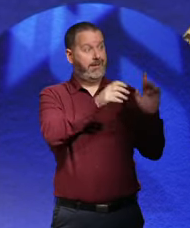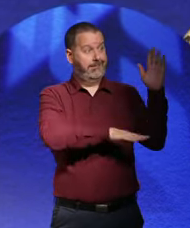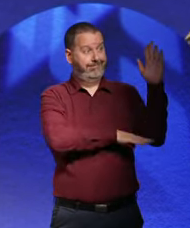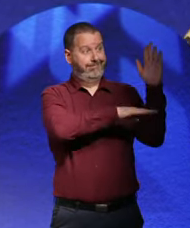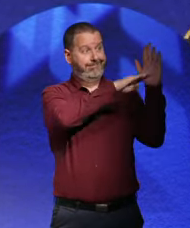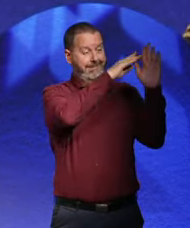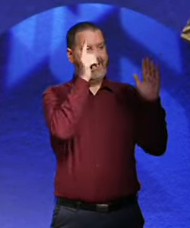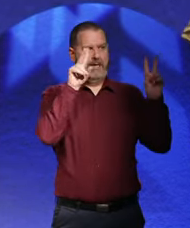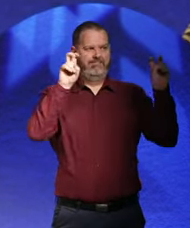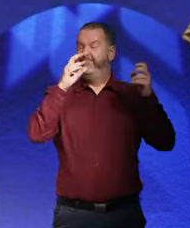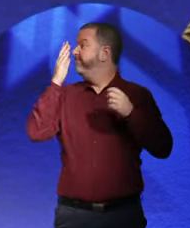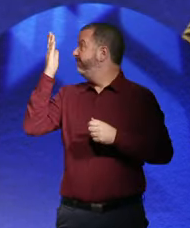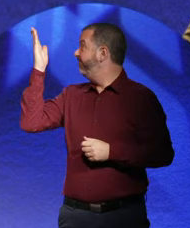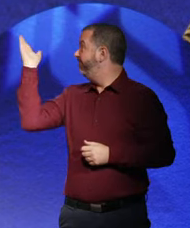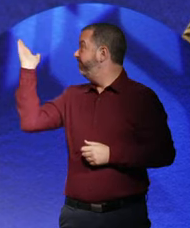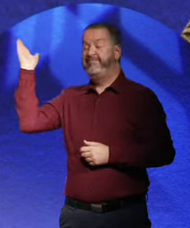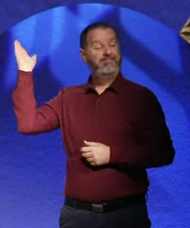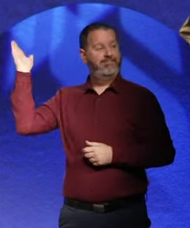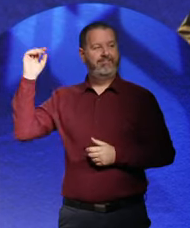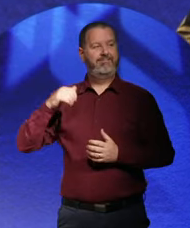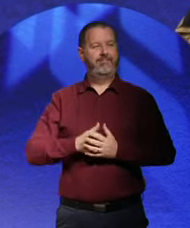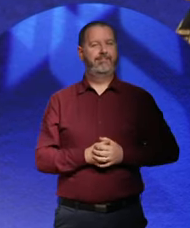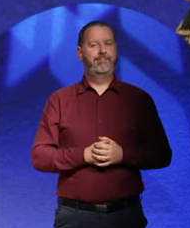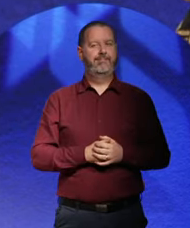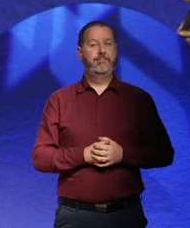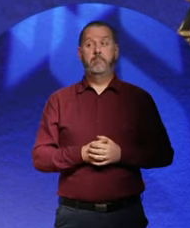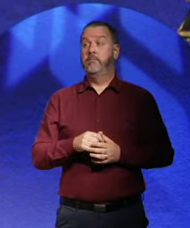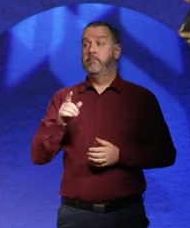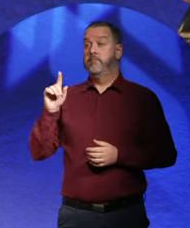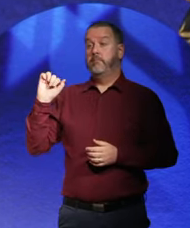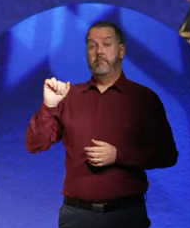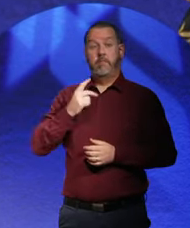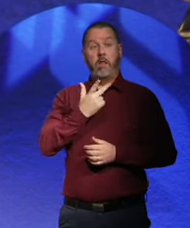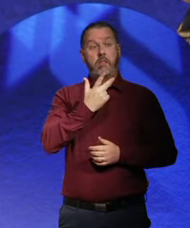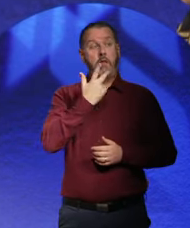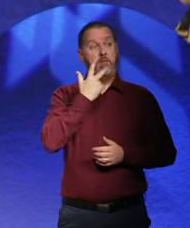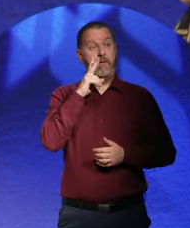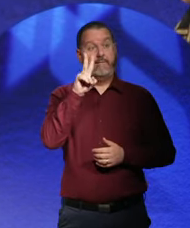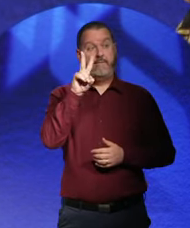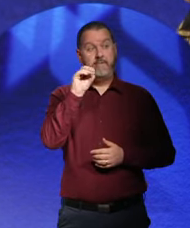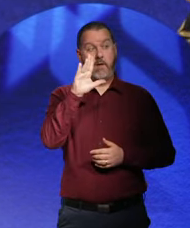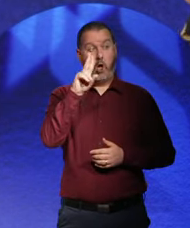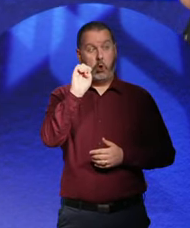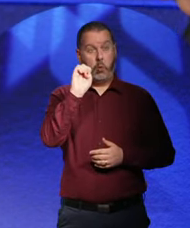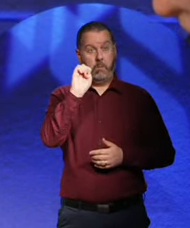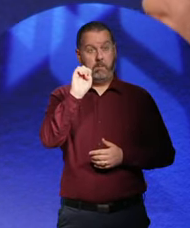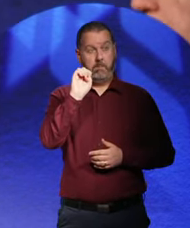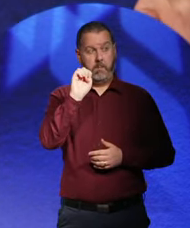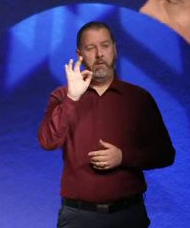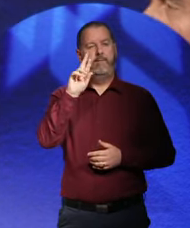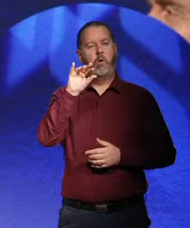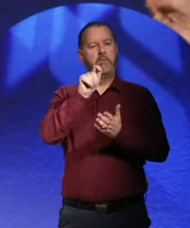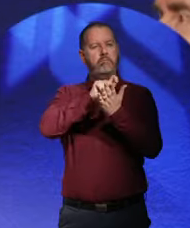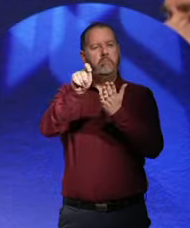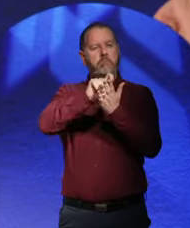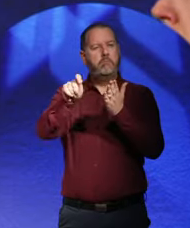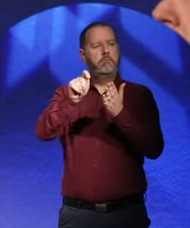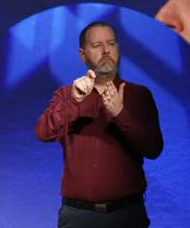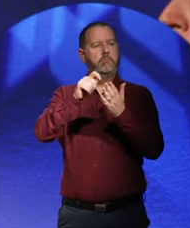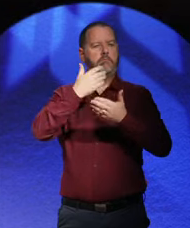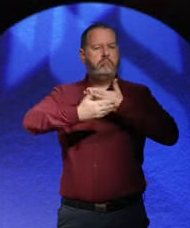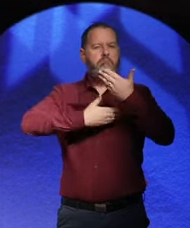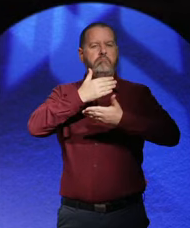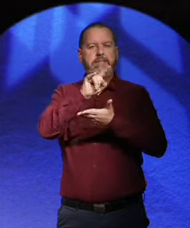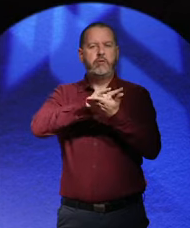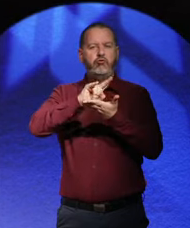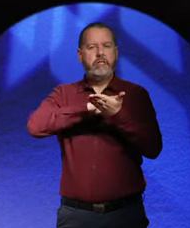Weimar years rise and fall. This is the third volume in Frank's comprehensive narrative history of Germany